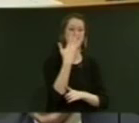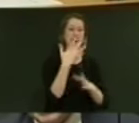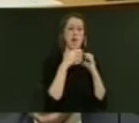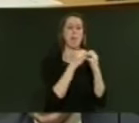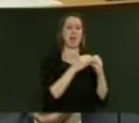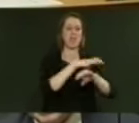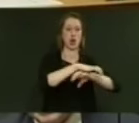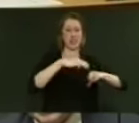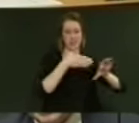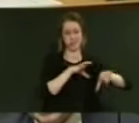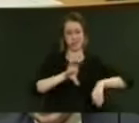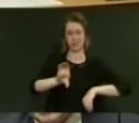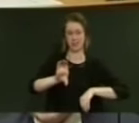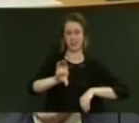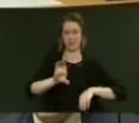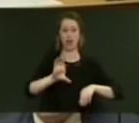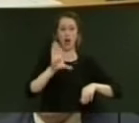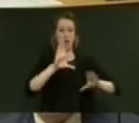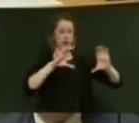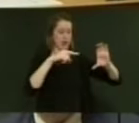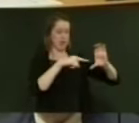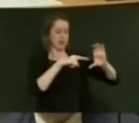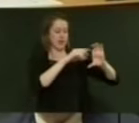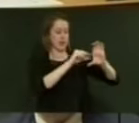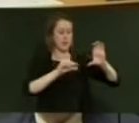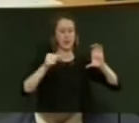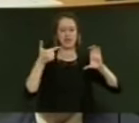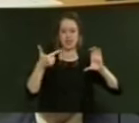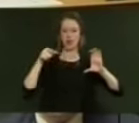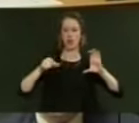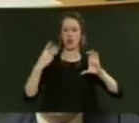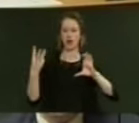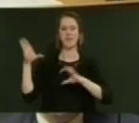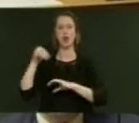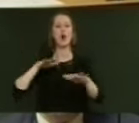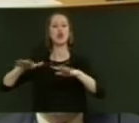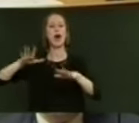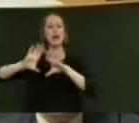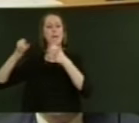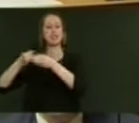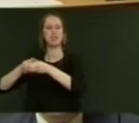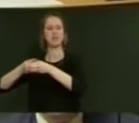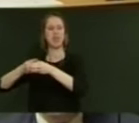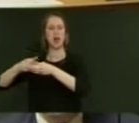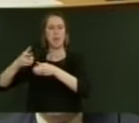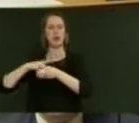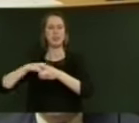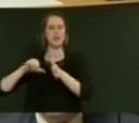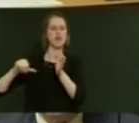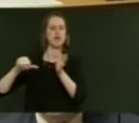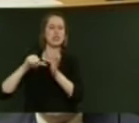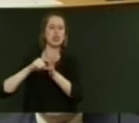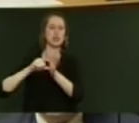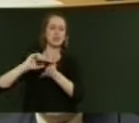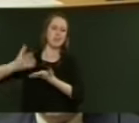billion, of which $7.3 billion will be incurred by the Earthquake Commission net of reinsurance proceeds.